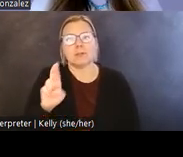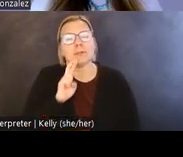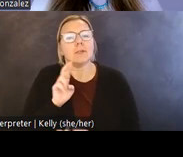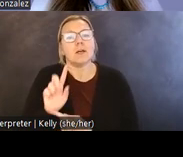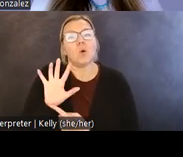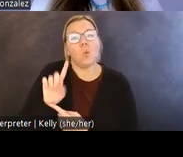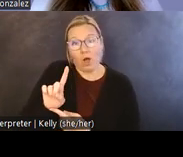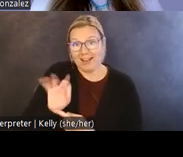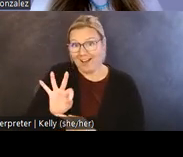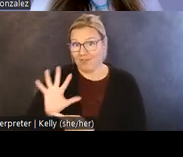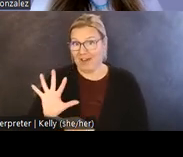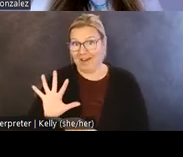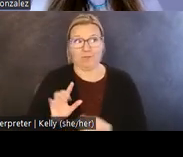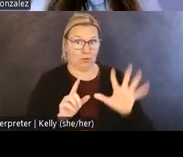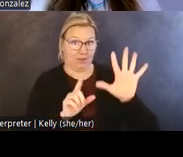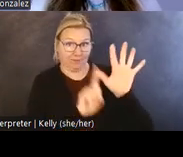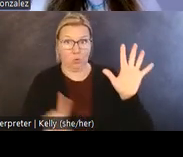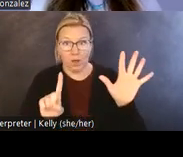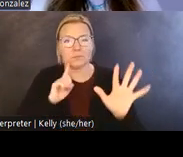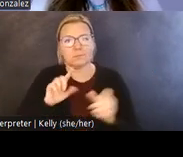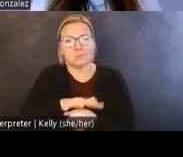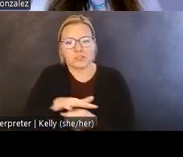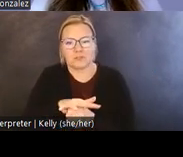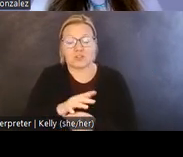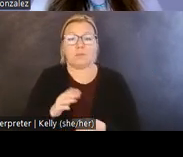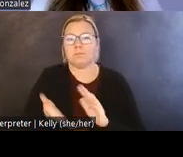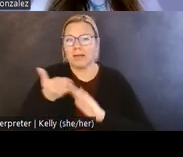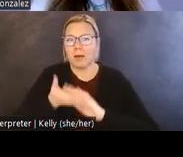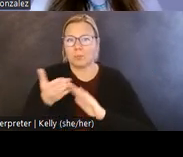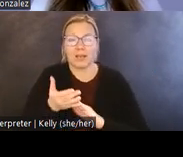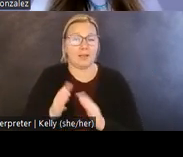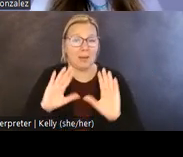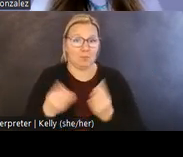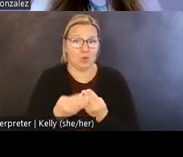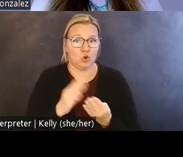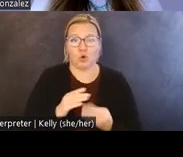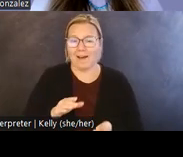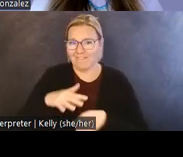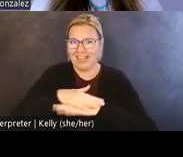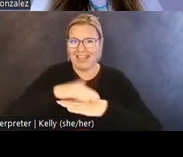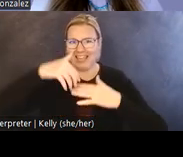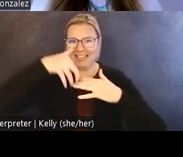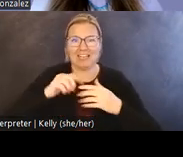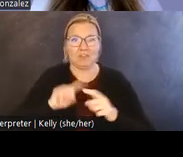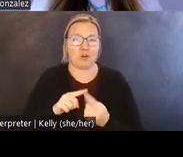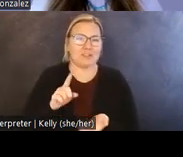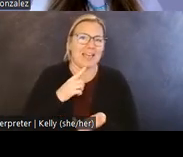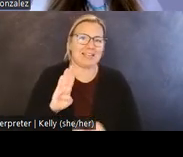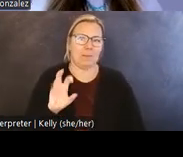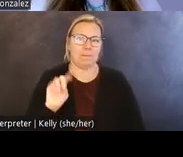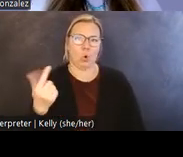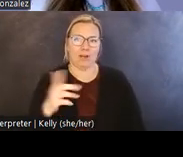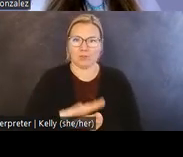that were located on the reservation. It was operated by the Bureau of Indian Affairs as a day-slash-boarding school from the 1890s until